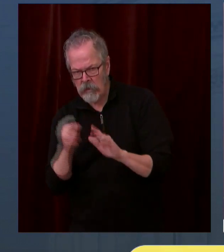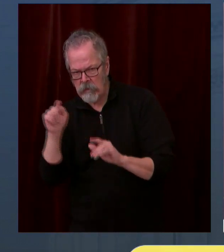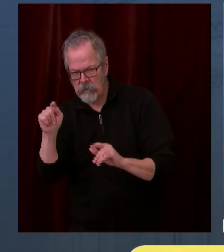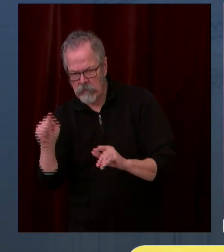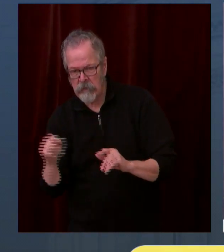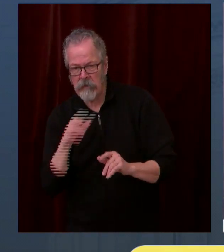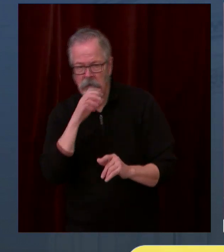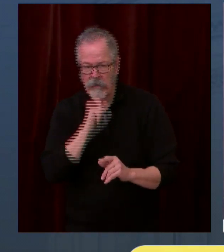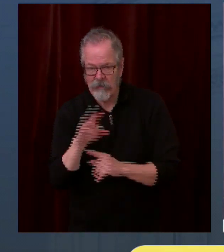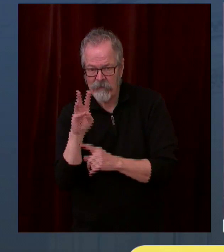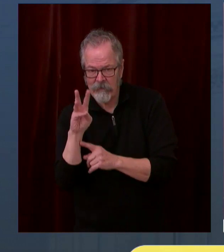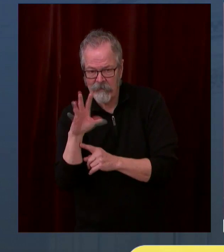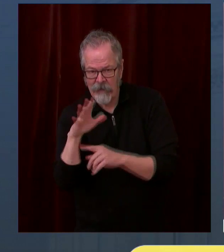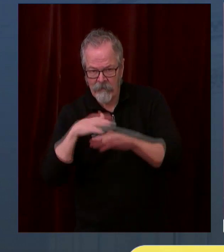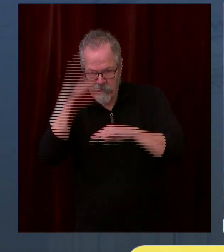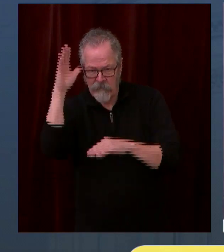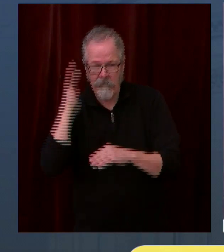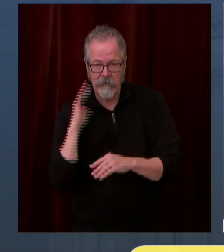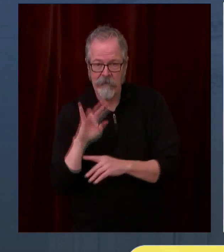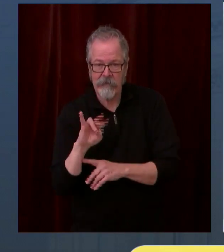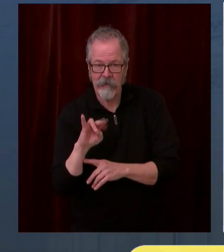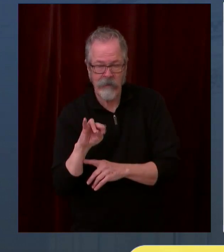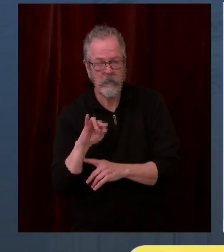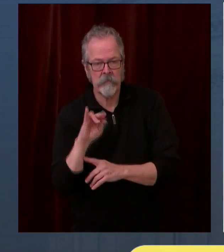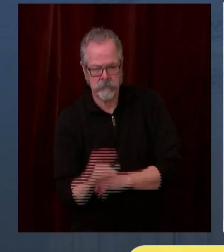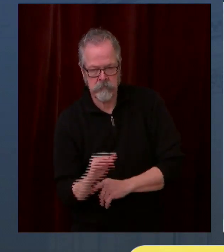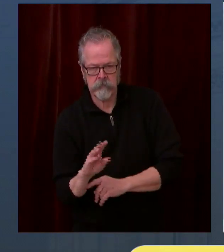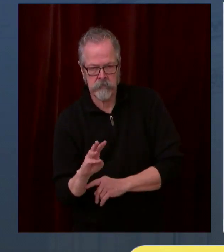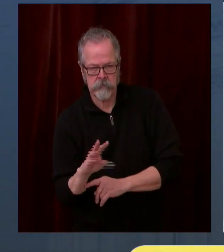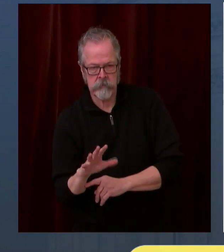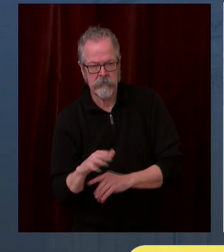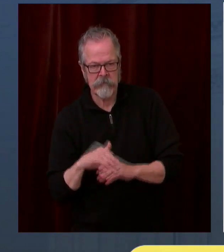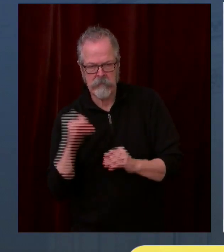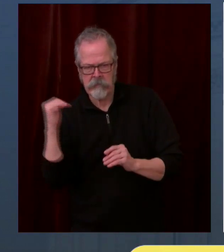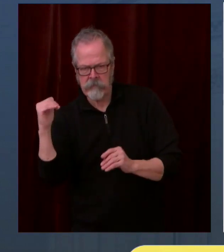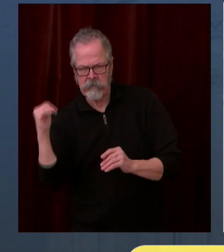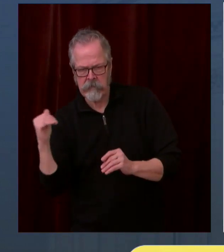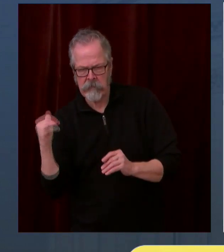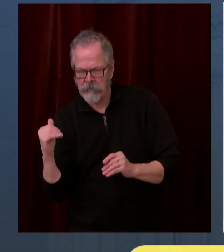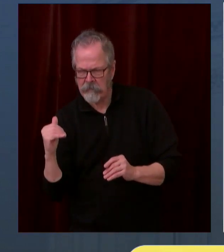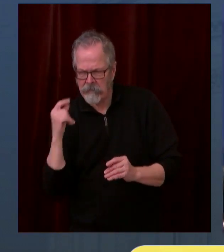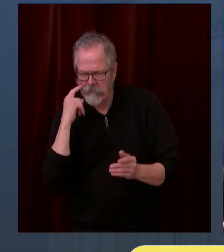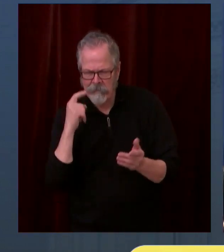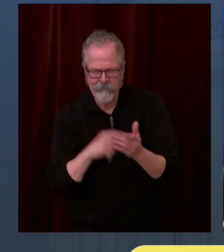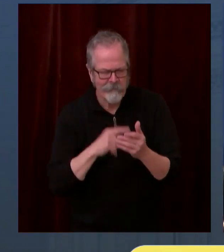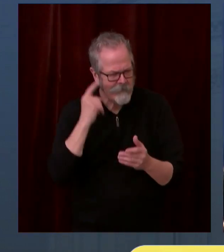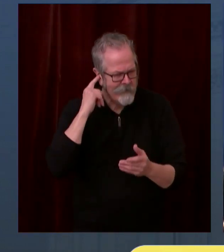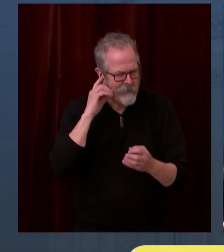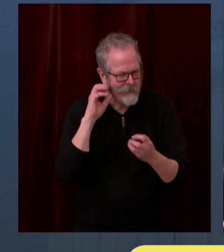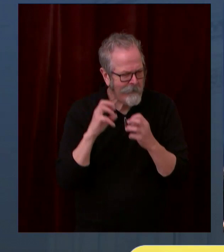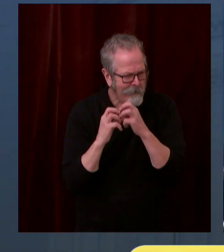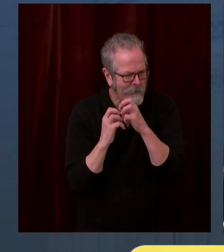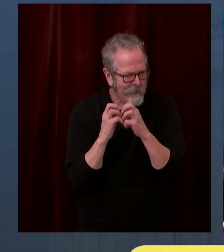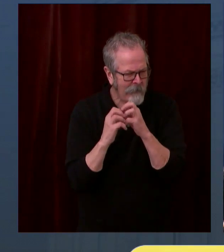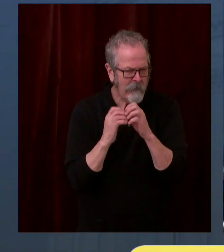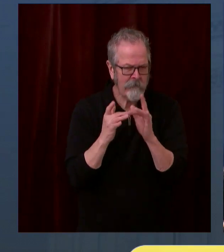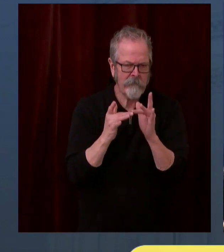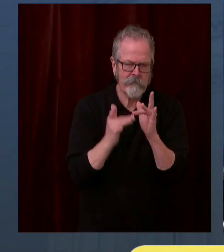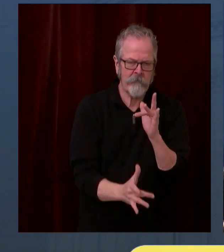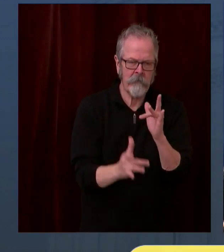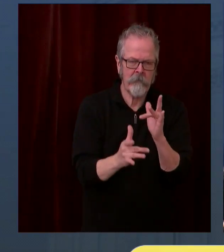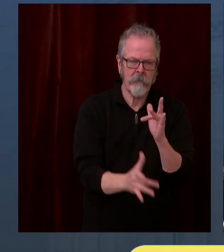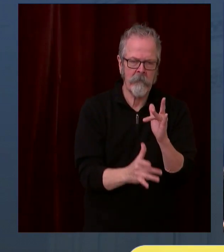do everything.